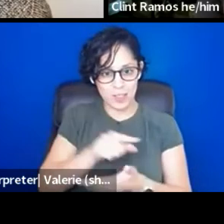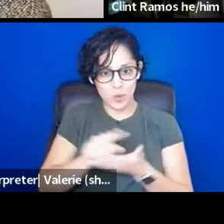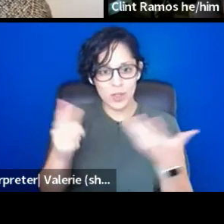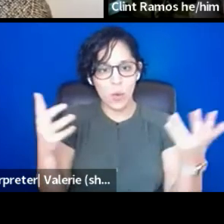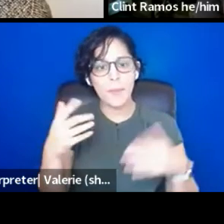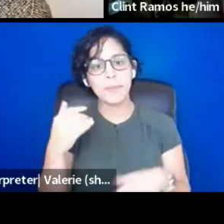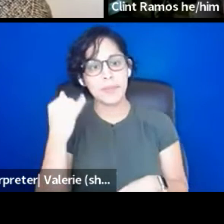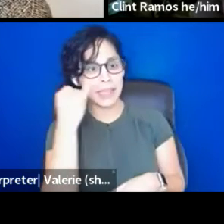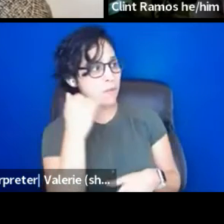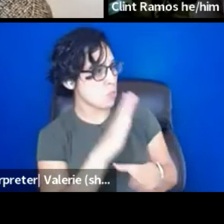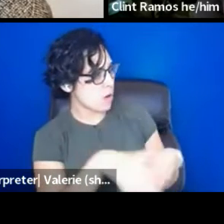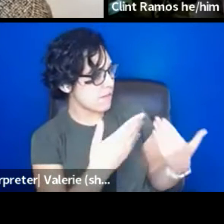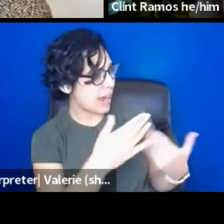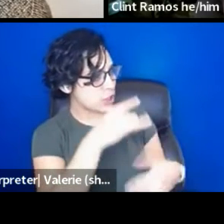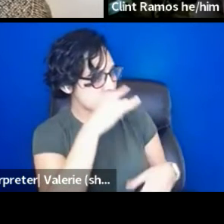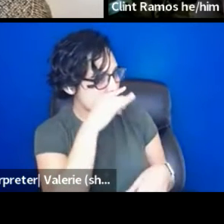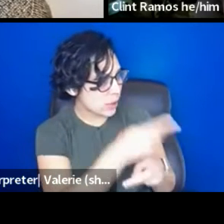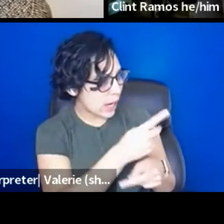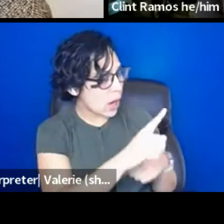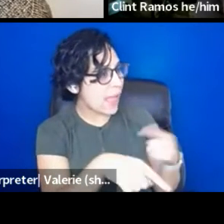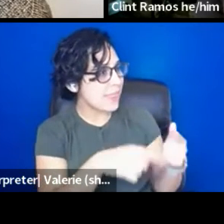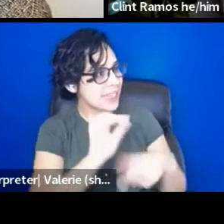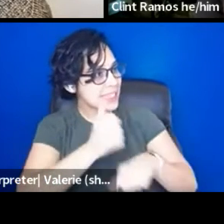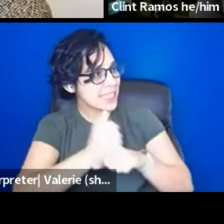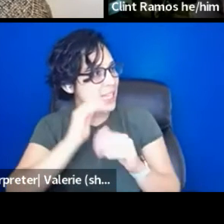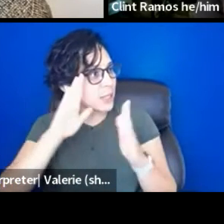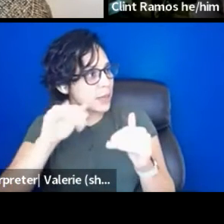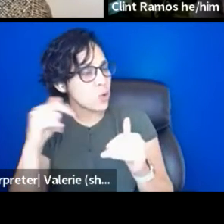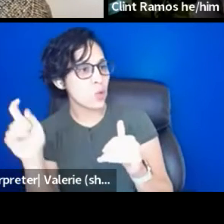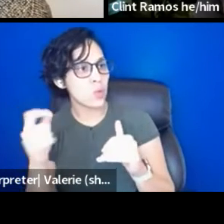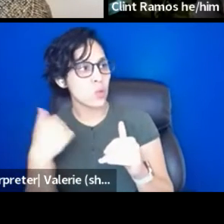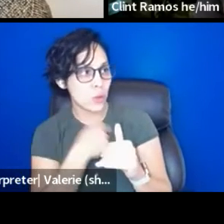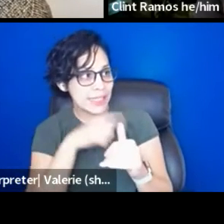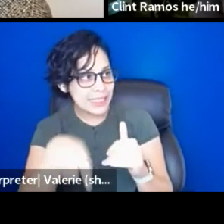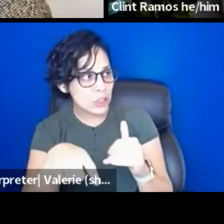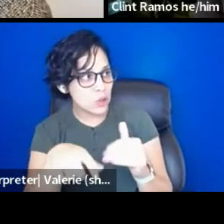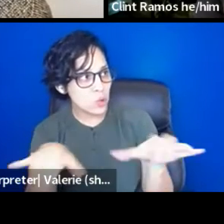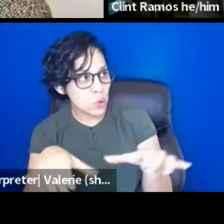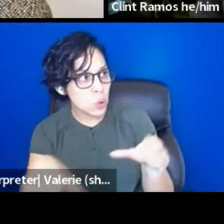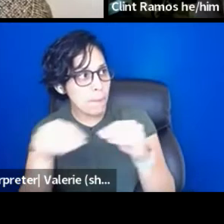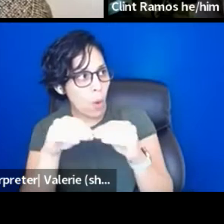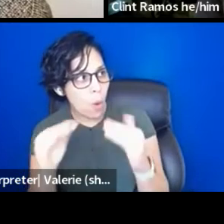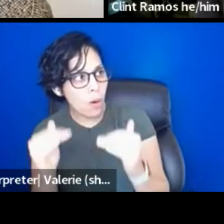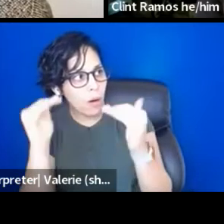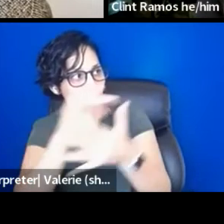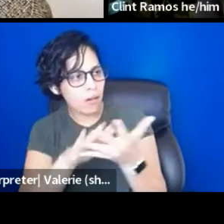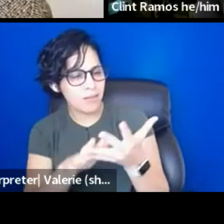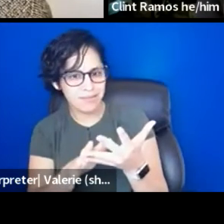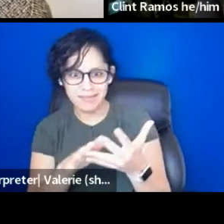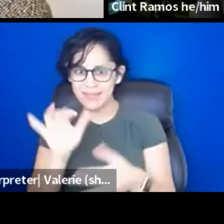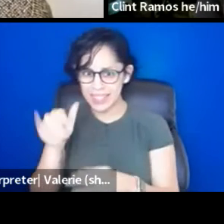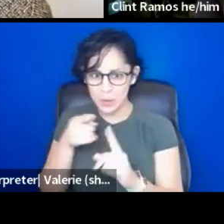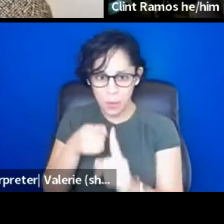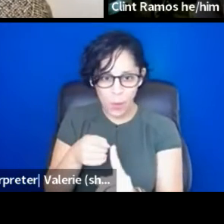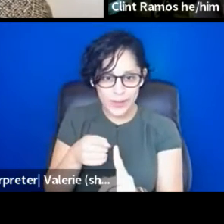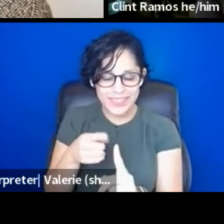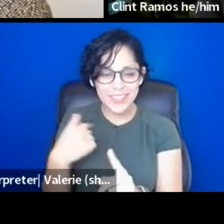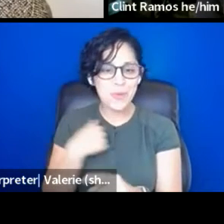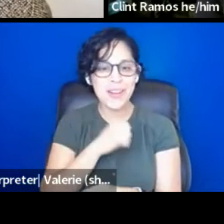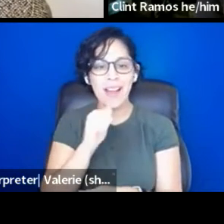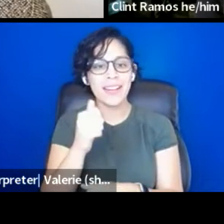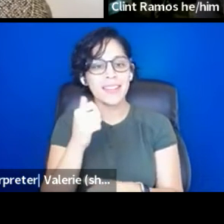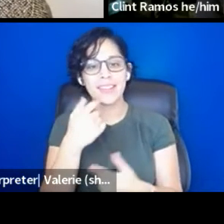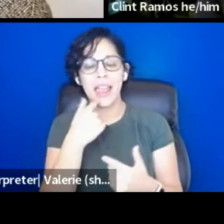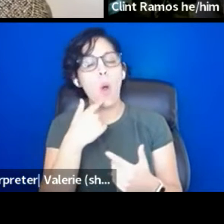well, if we provide child care and those access needs, we'll set a precedent that we have to do more. And we're saying, that's exactly the point. We're not saying, here's your